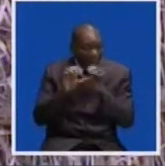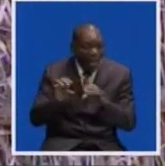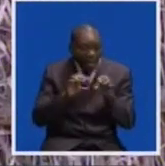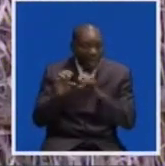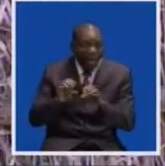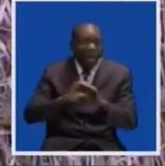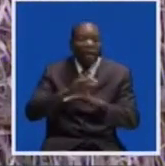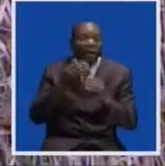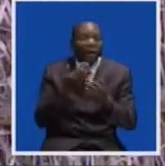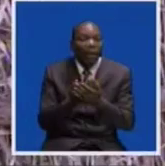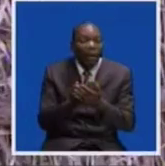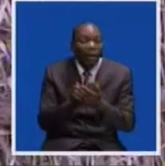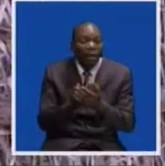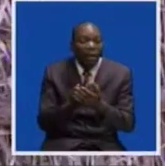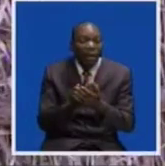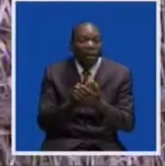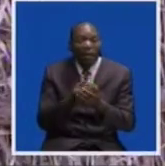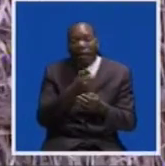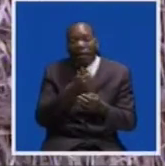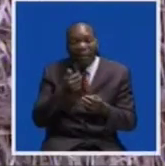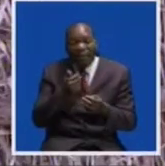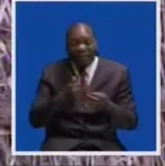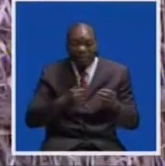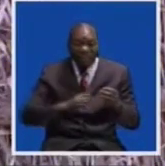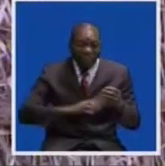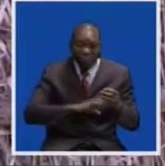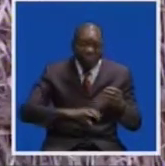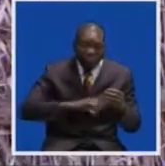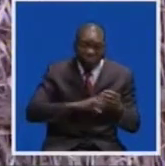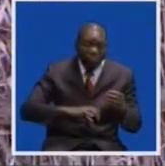soon see an outbreak of dysentery and typhoid.